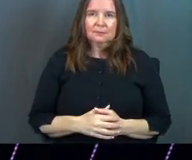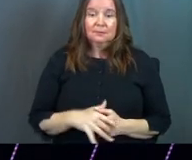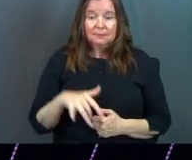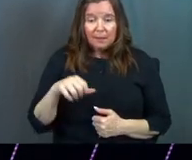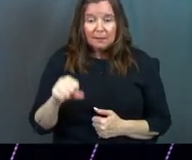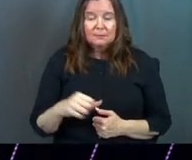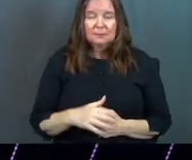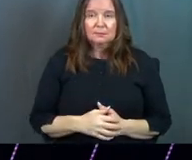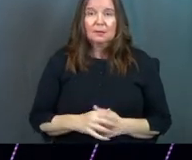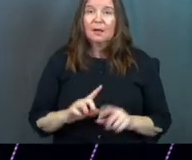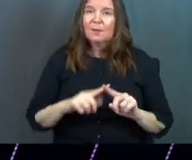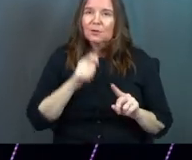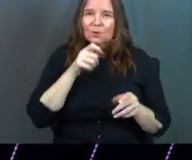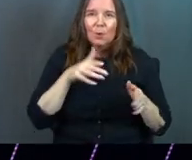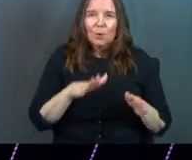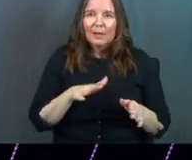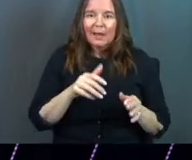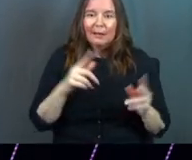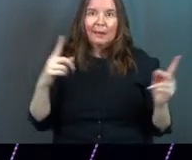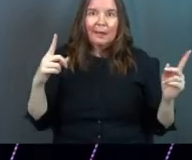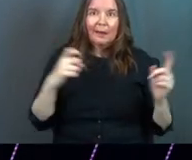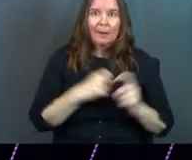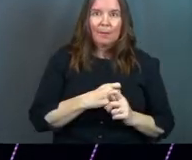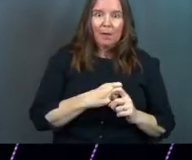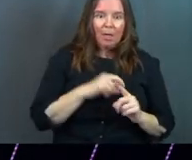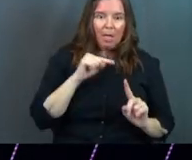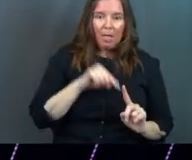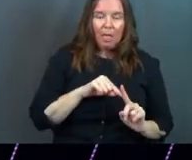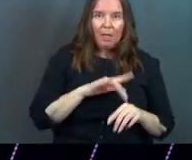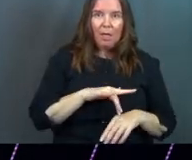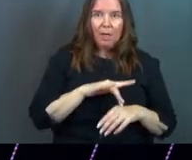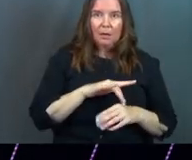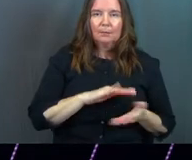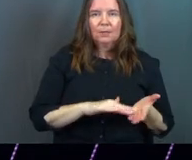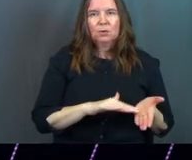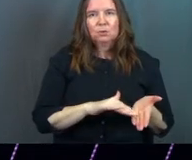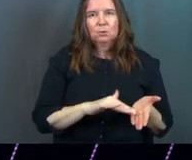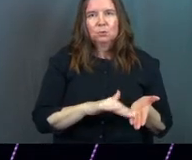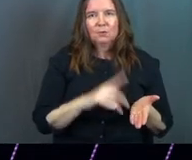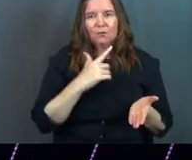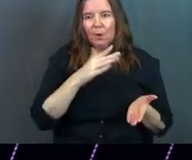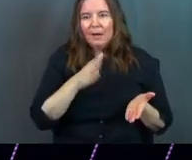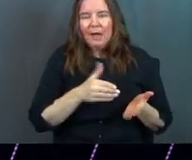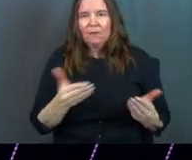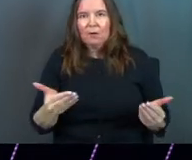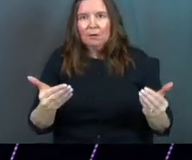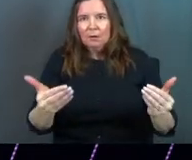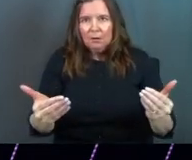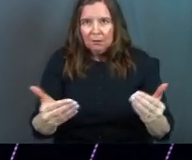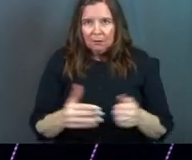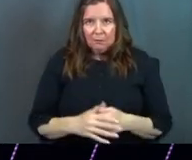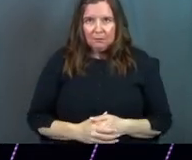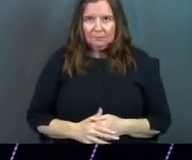Yes. But don't let it's complicated be an excuse for never moving.